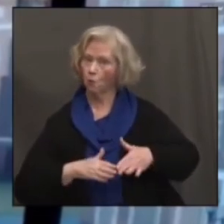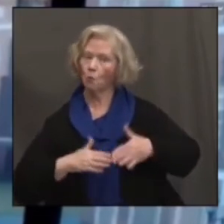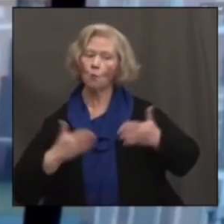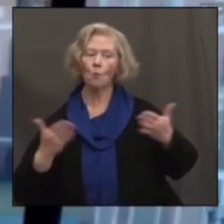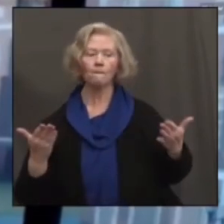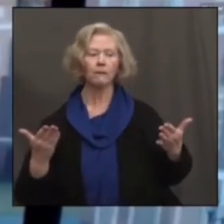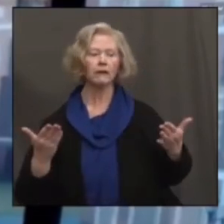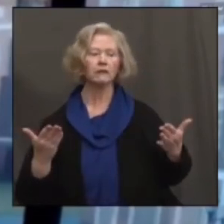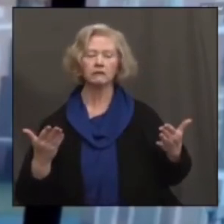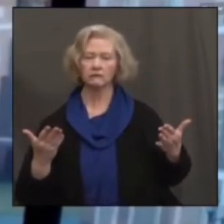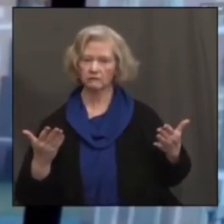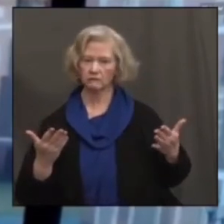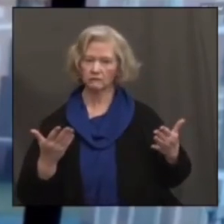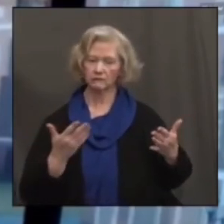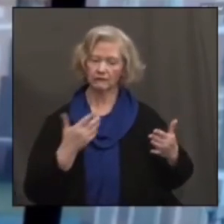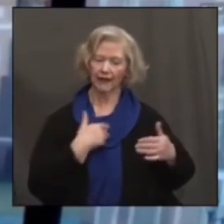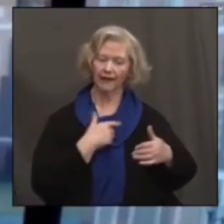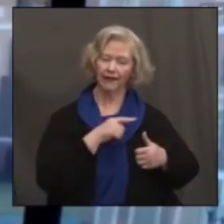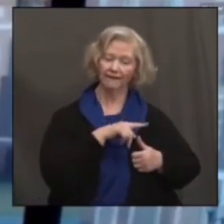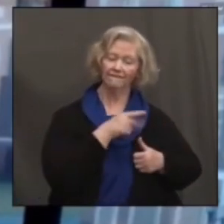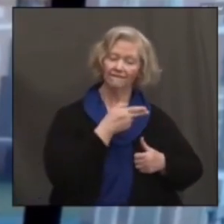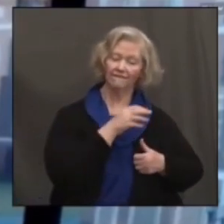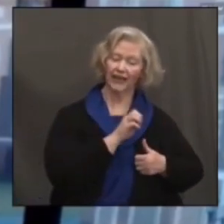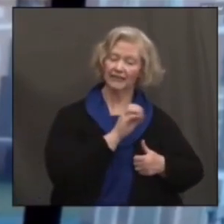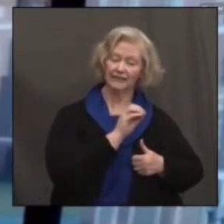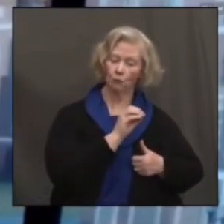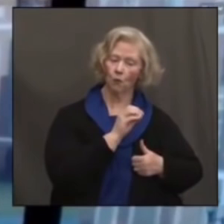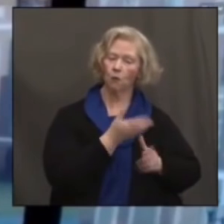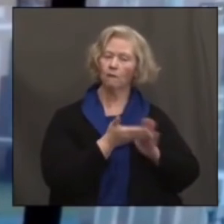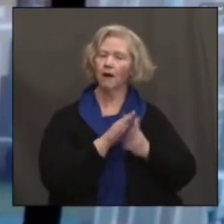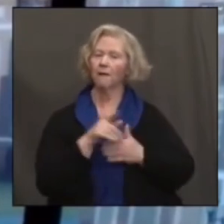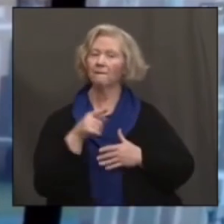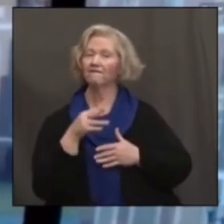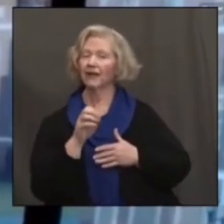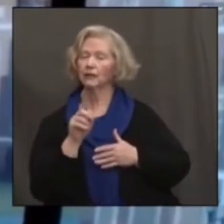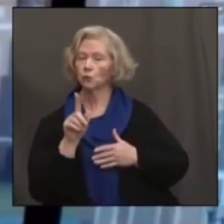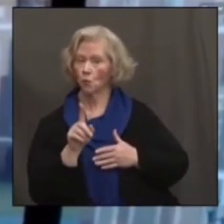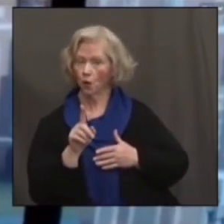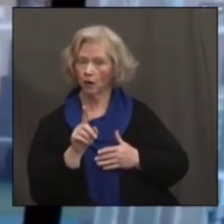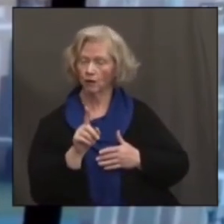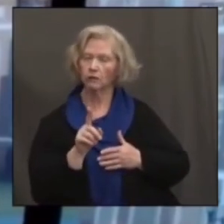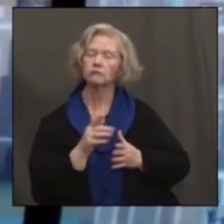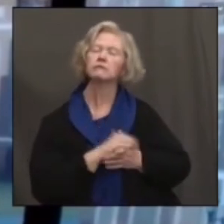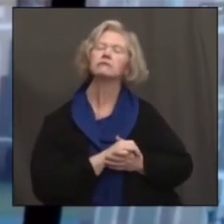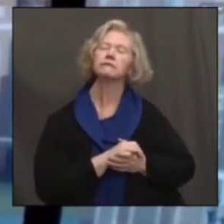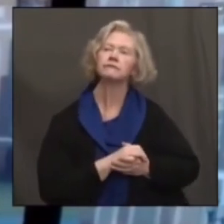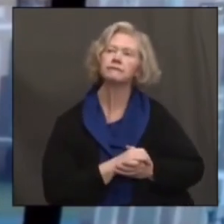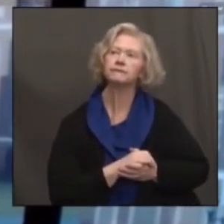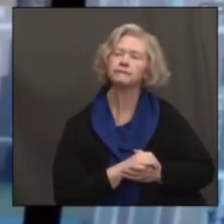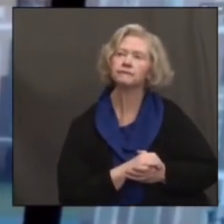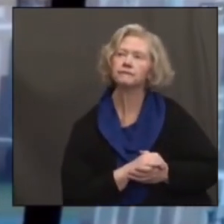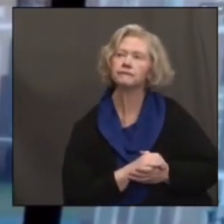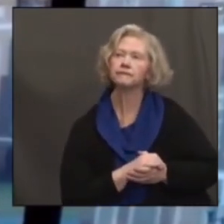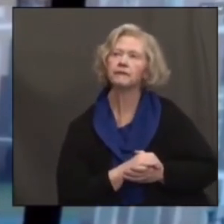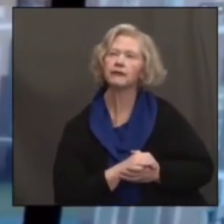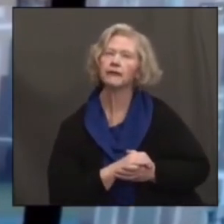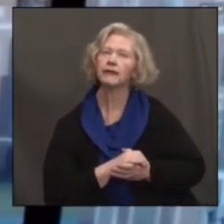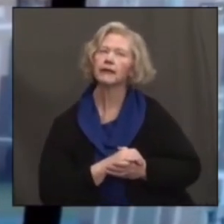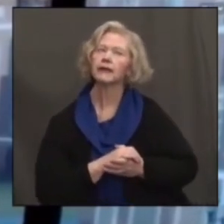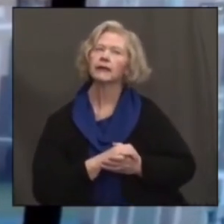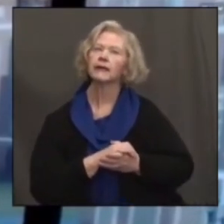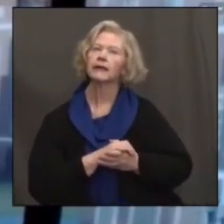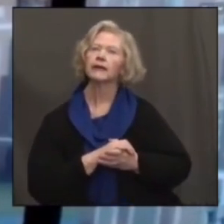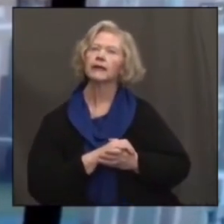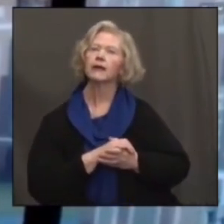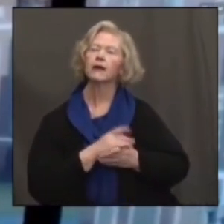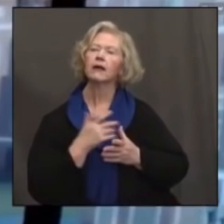we went from phase zero to phase one, you know, with the reopened Connecticut committee. We're, you know, we're